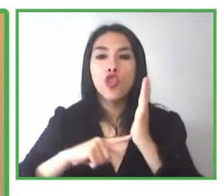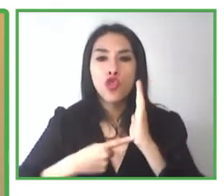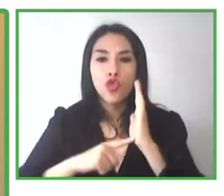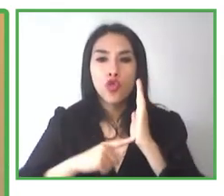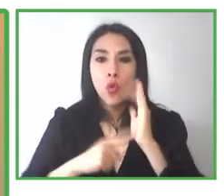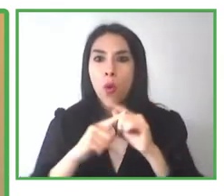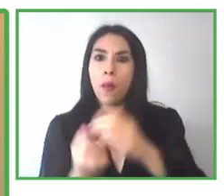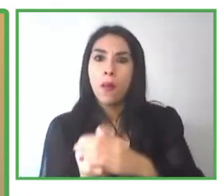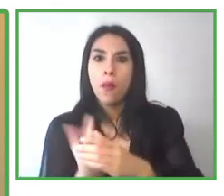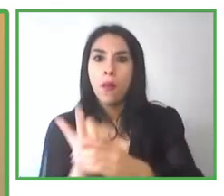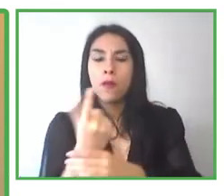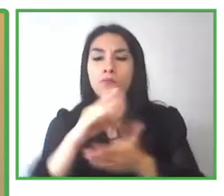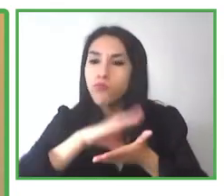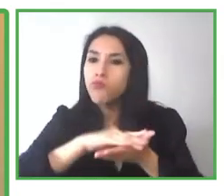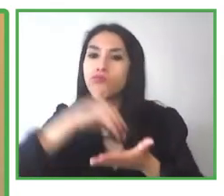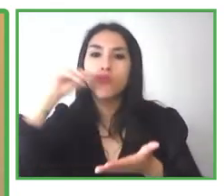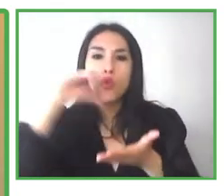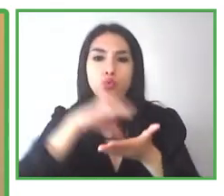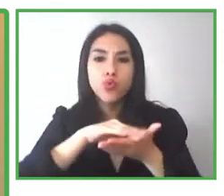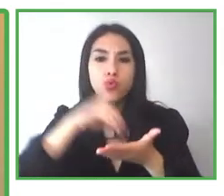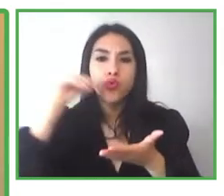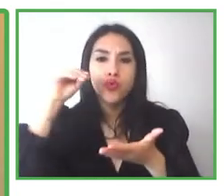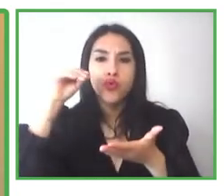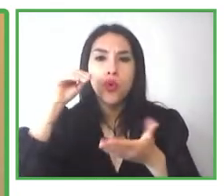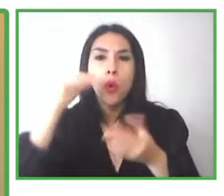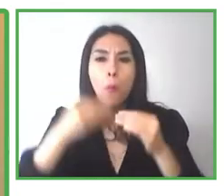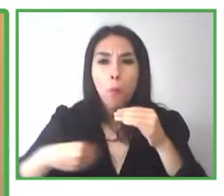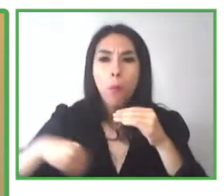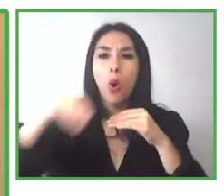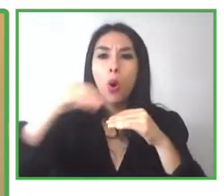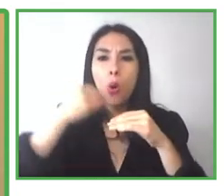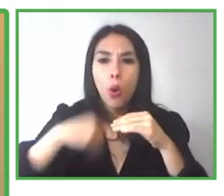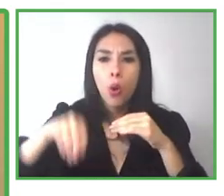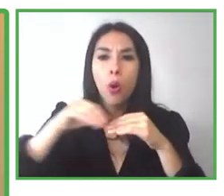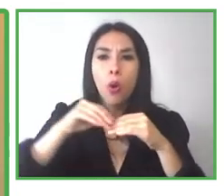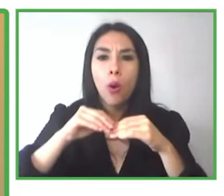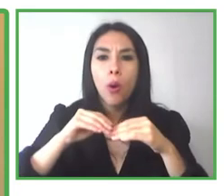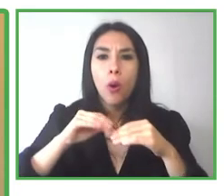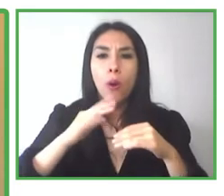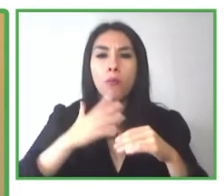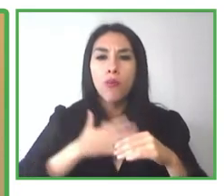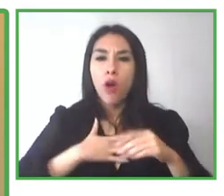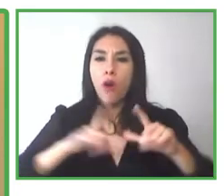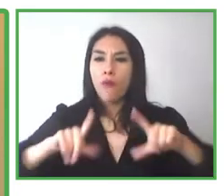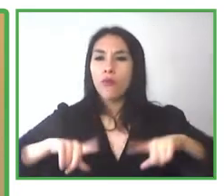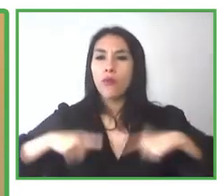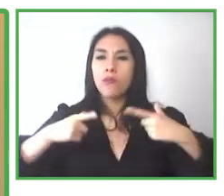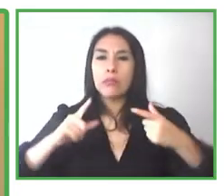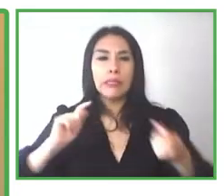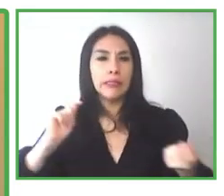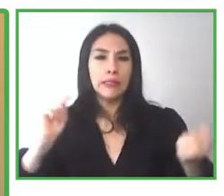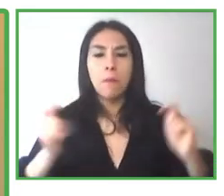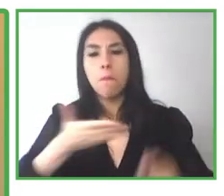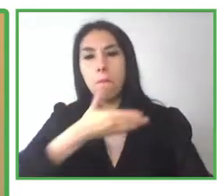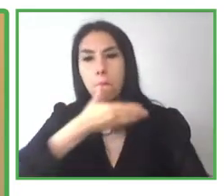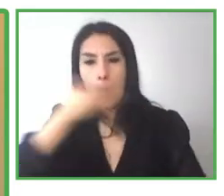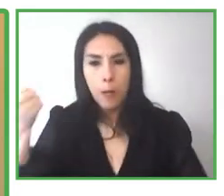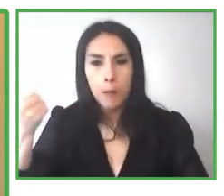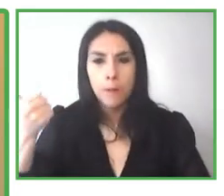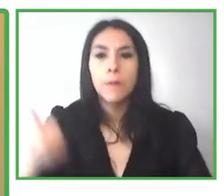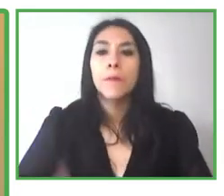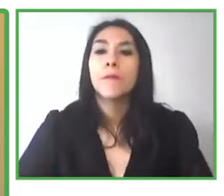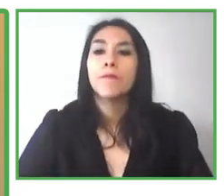improve people's lives. Saqib I progressed through university, I heard of more and more situations